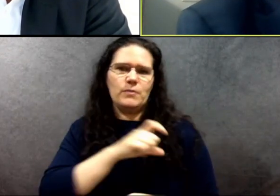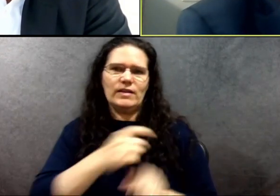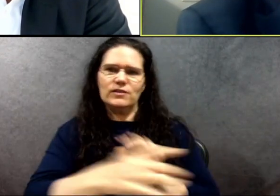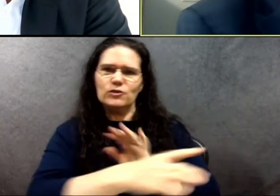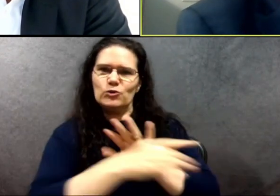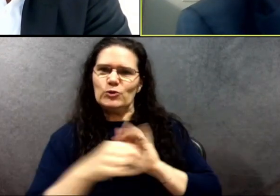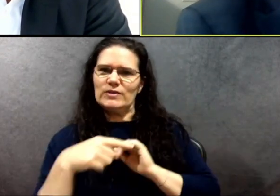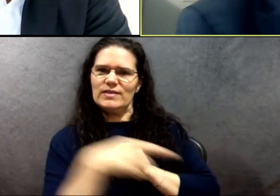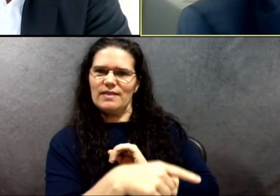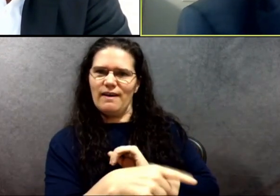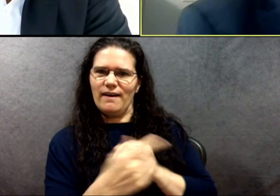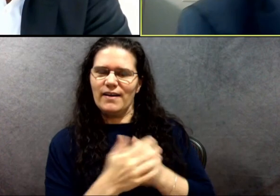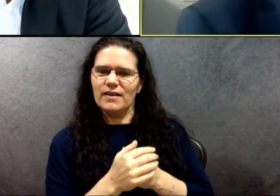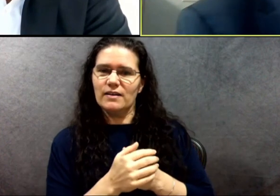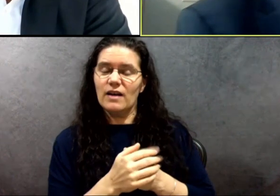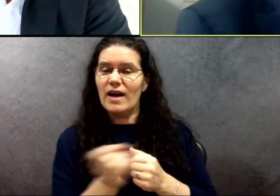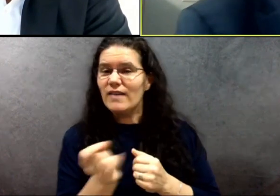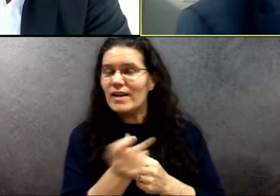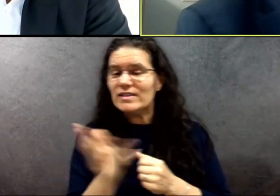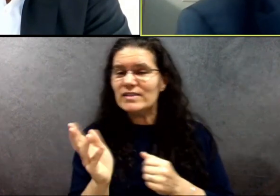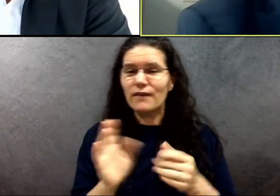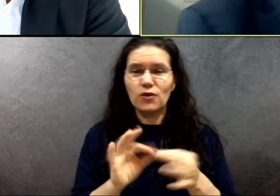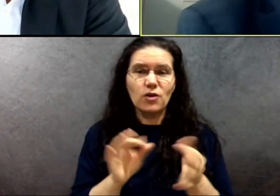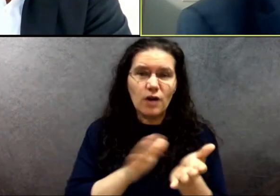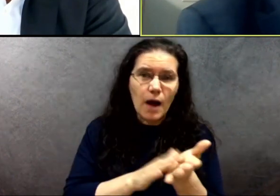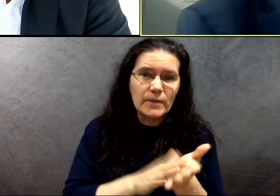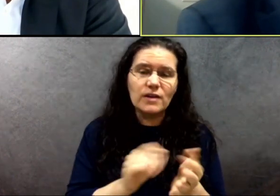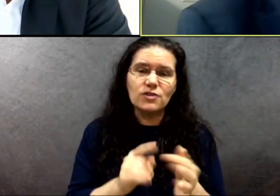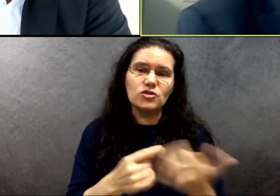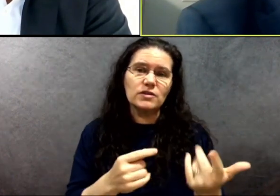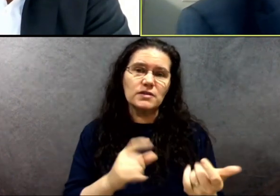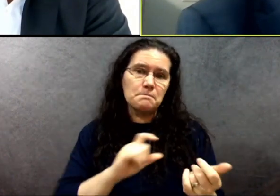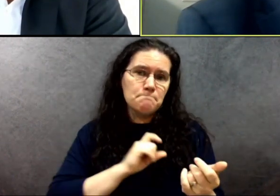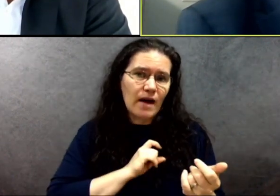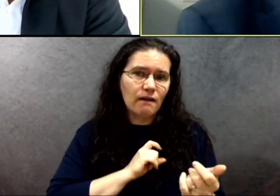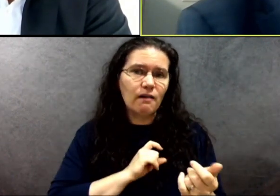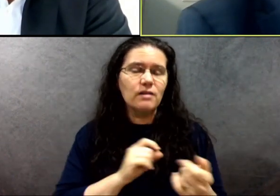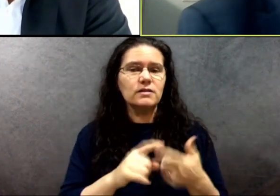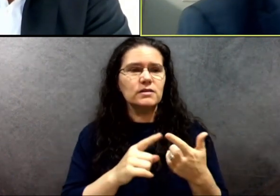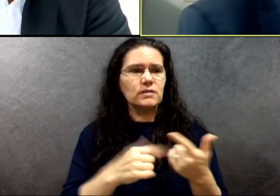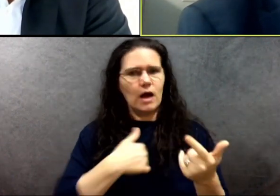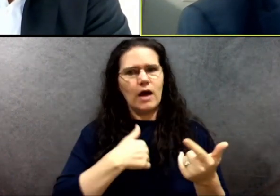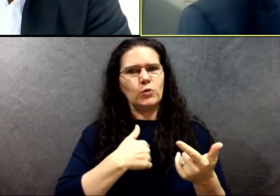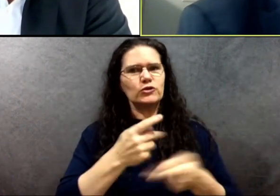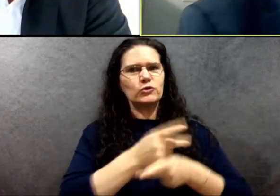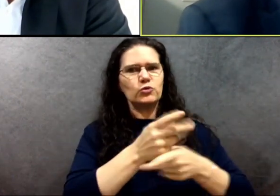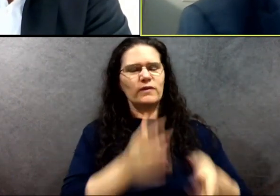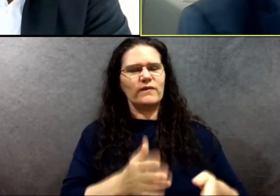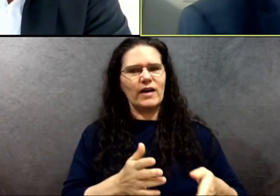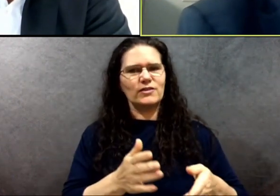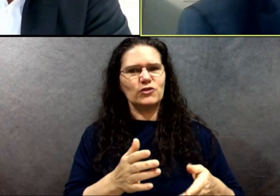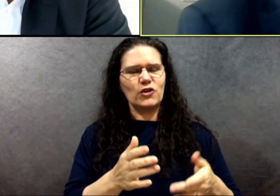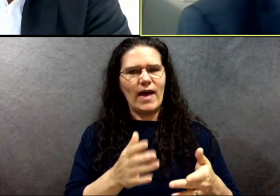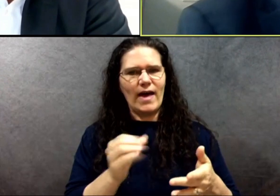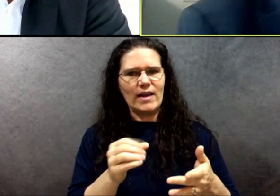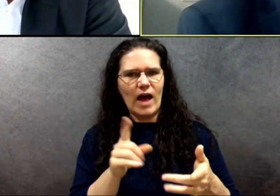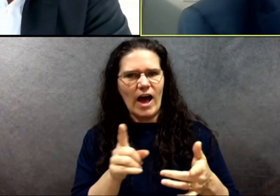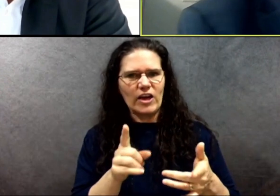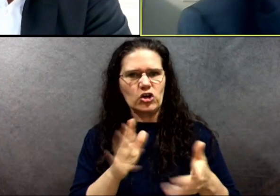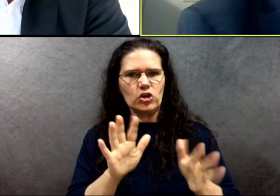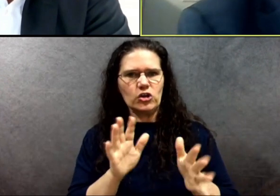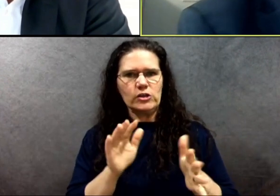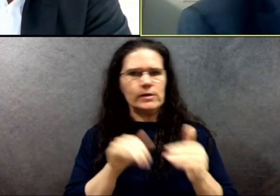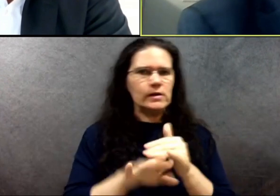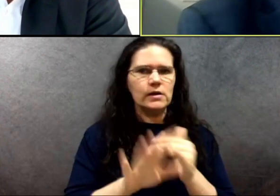I was a supervisor, commendations and medals where I was a supervisor and was able to deescalate